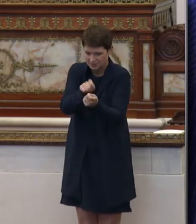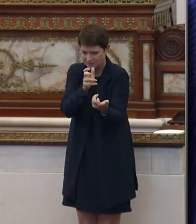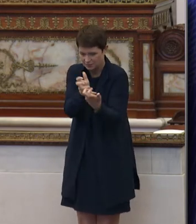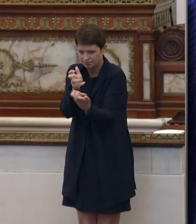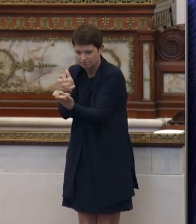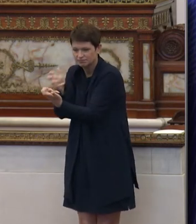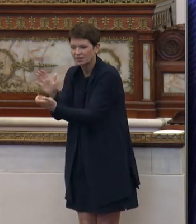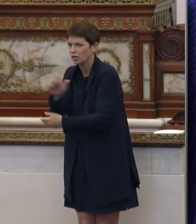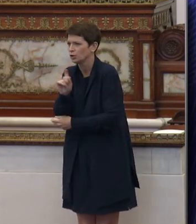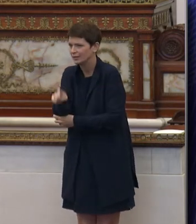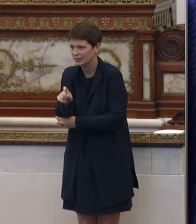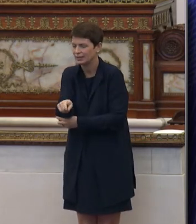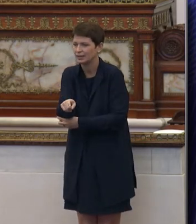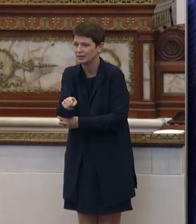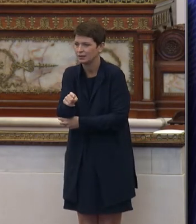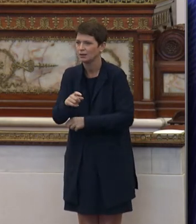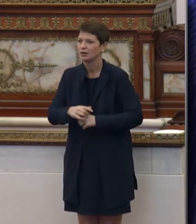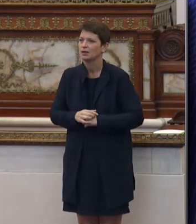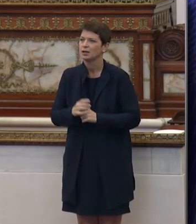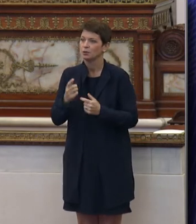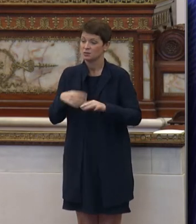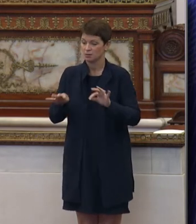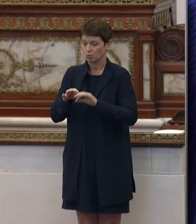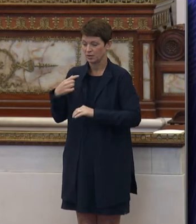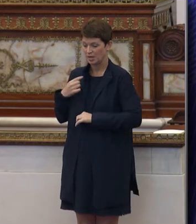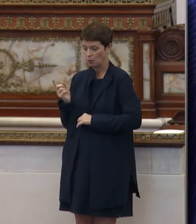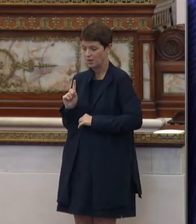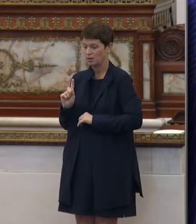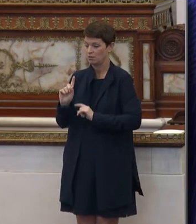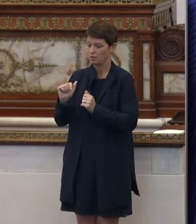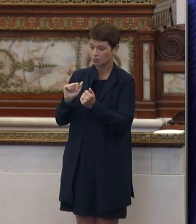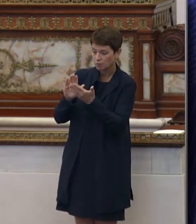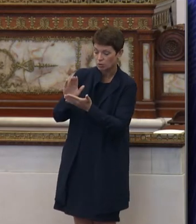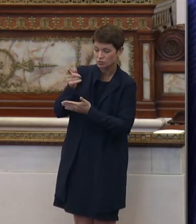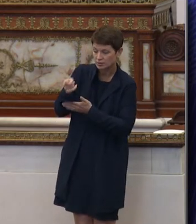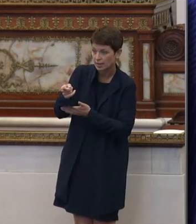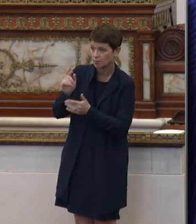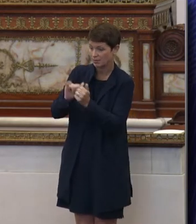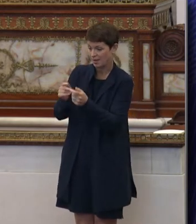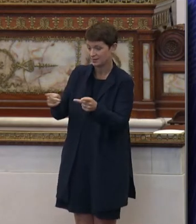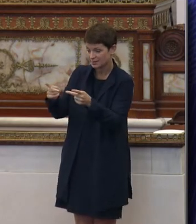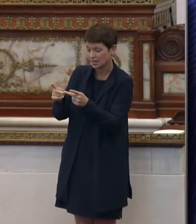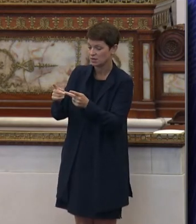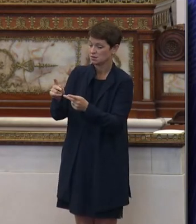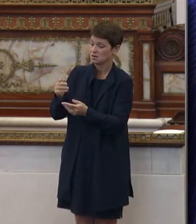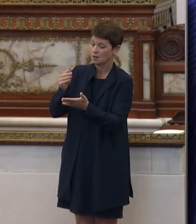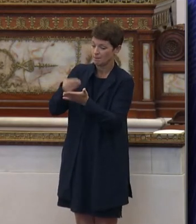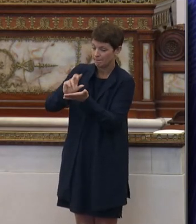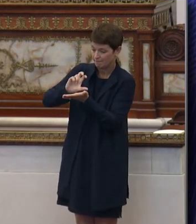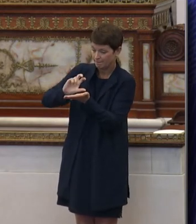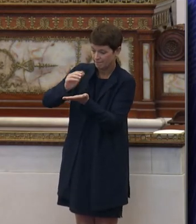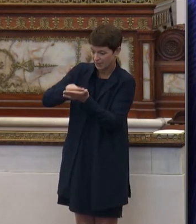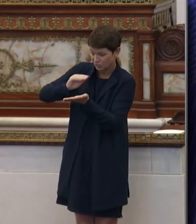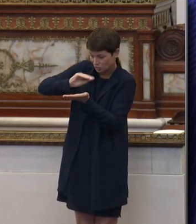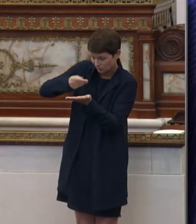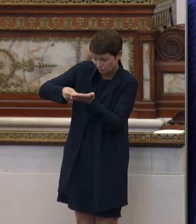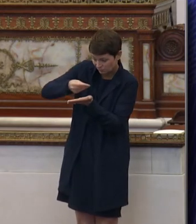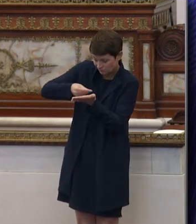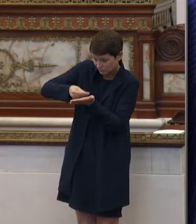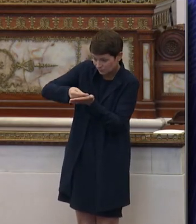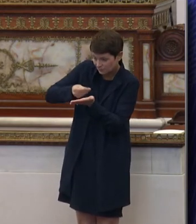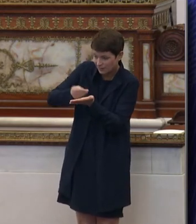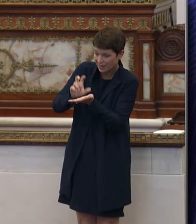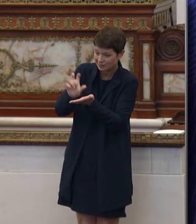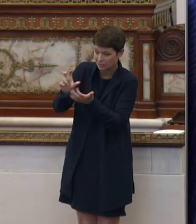could meet, you know, come, come to that site with a budget that adequately addressed its needs. And, you know, frankly, I think